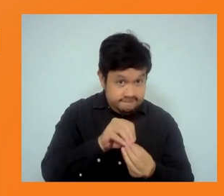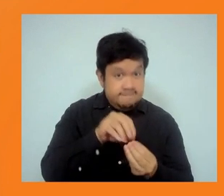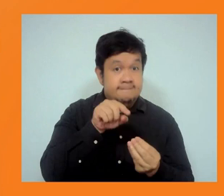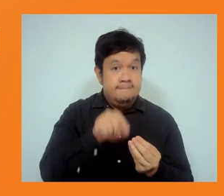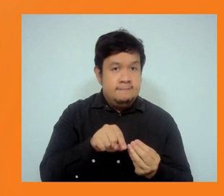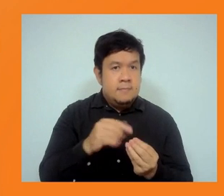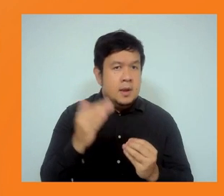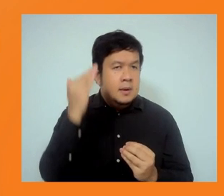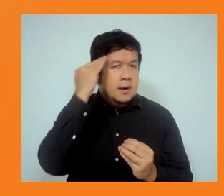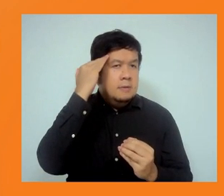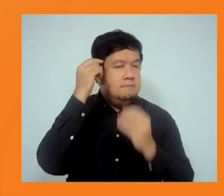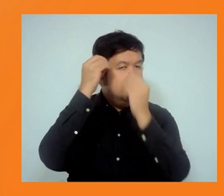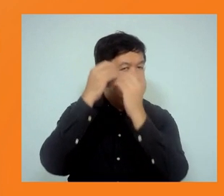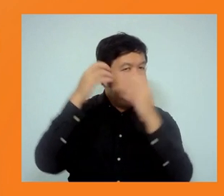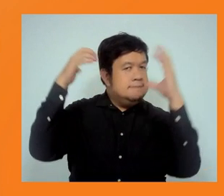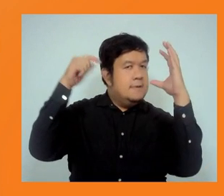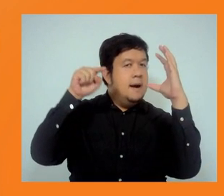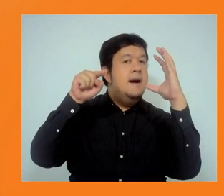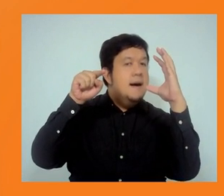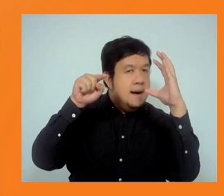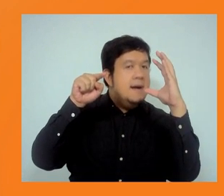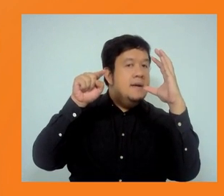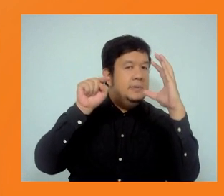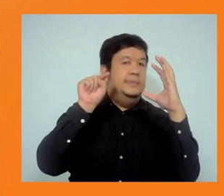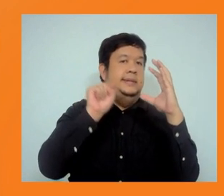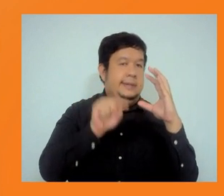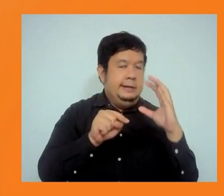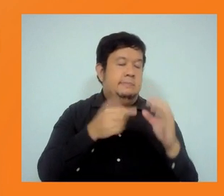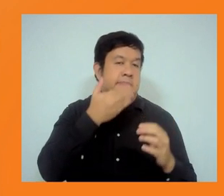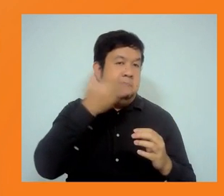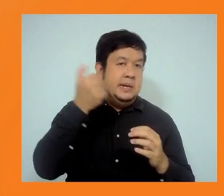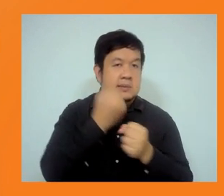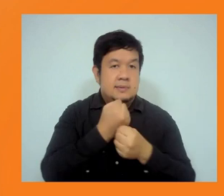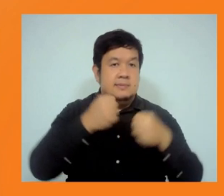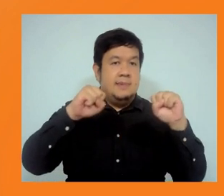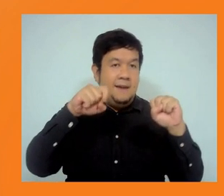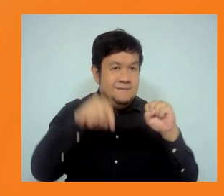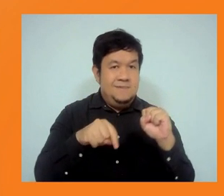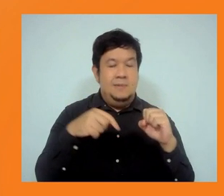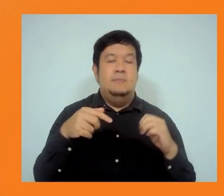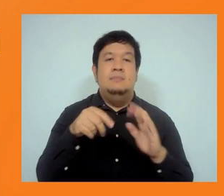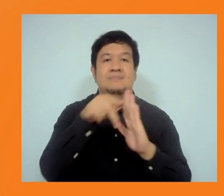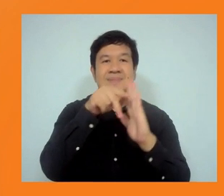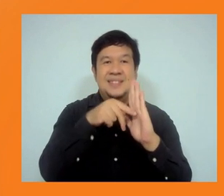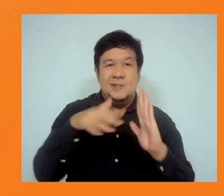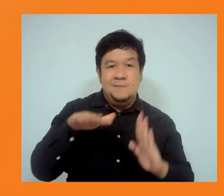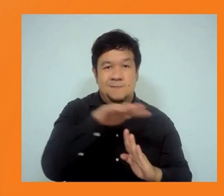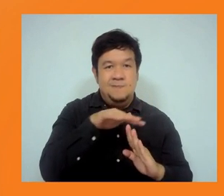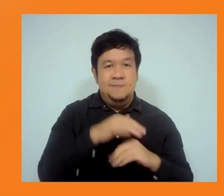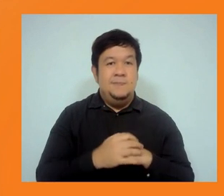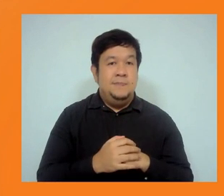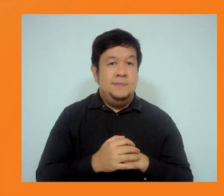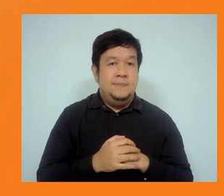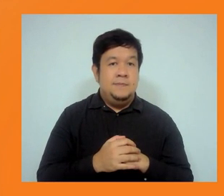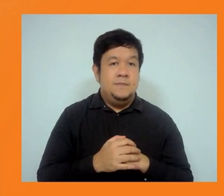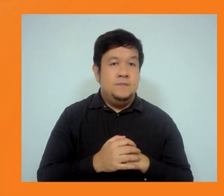stronger and better safeguards. And apart from the policy itself, we also need to focus on the implementation. I mean, at the end of